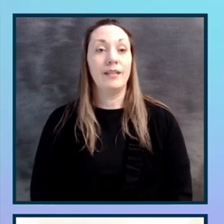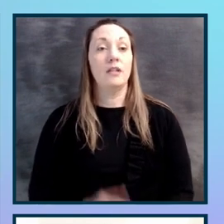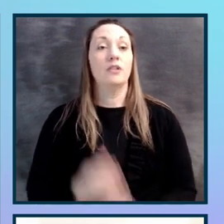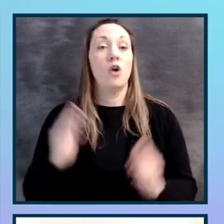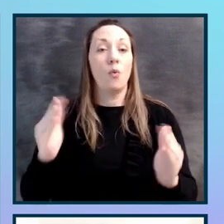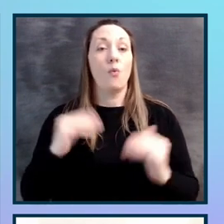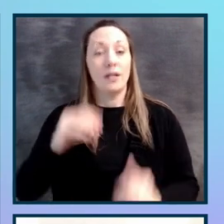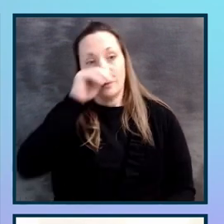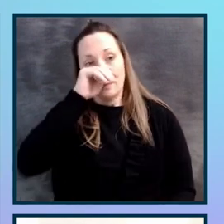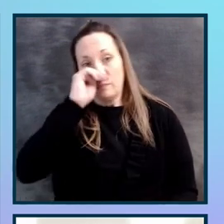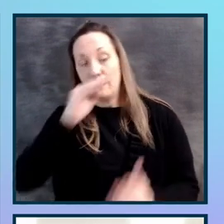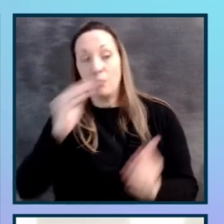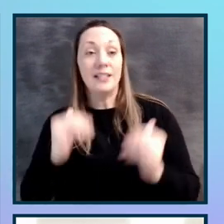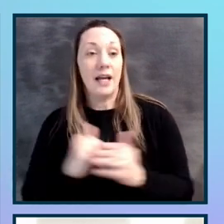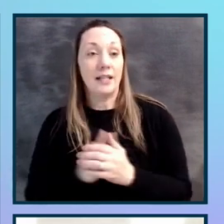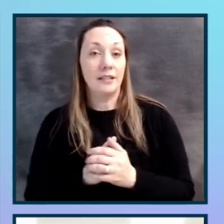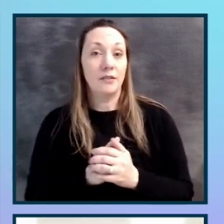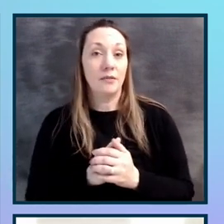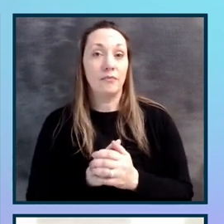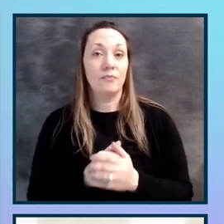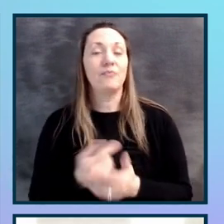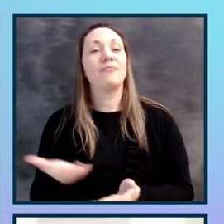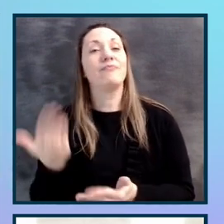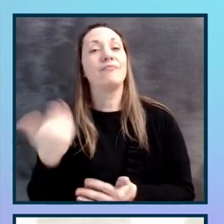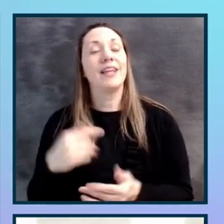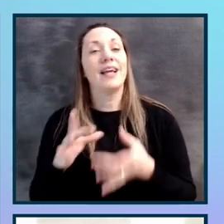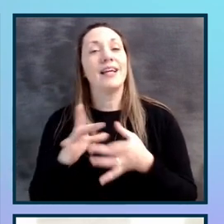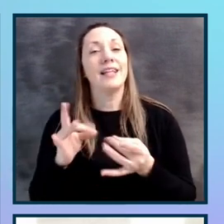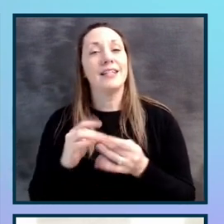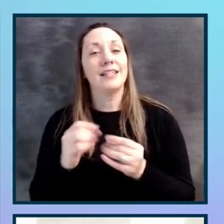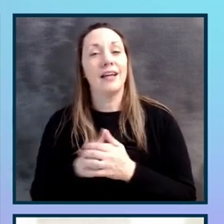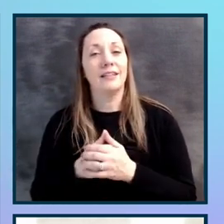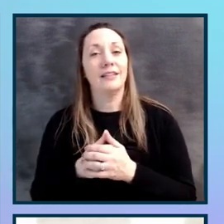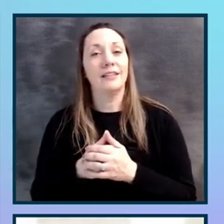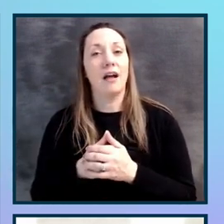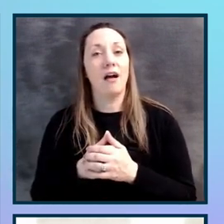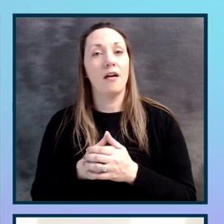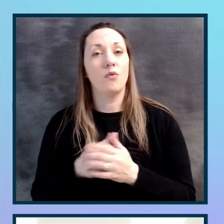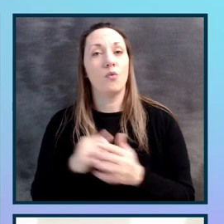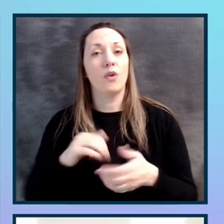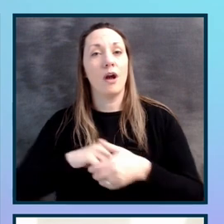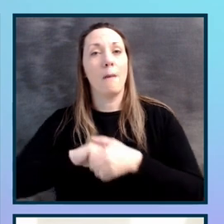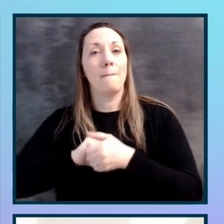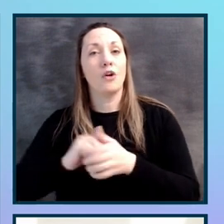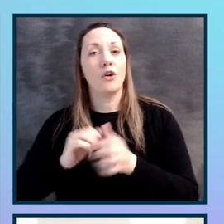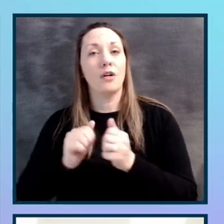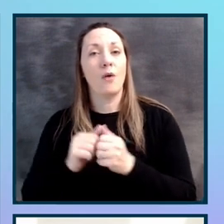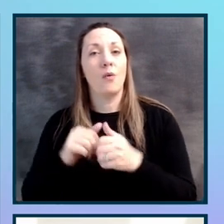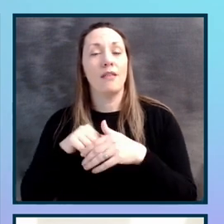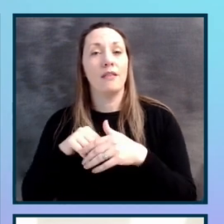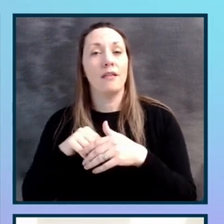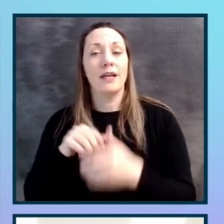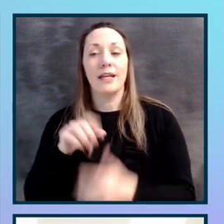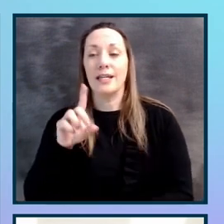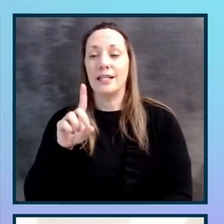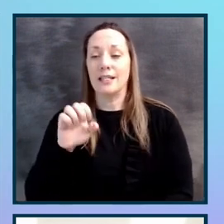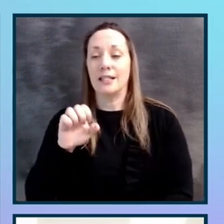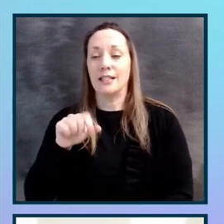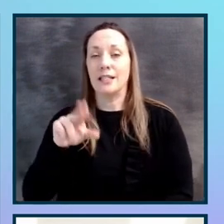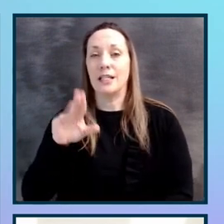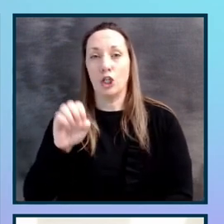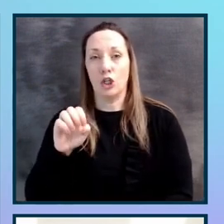next for us? Okay. So as I said just earlier, Ron, we are partnered now with DQ's